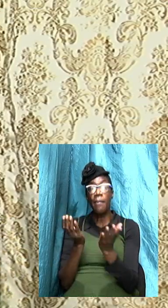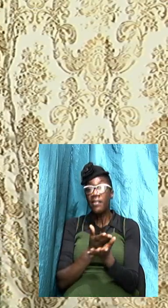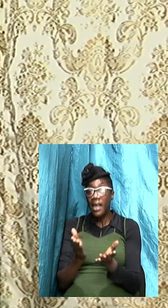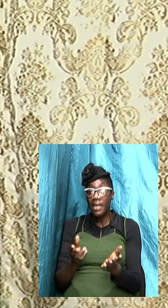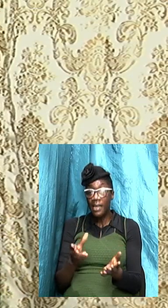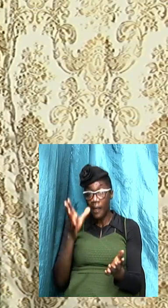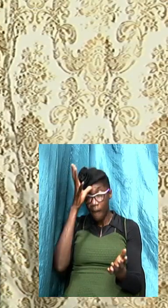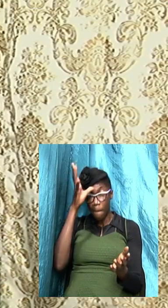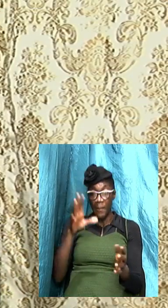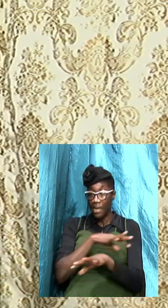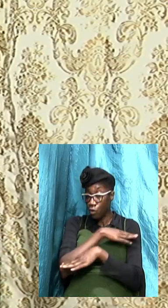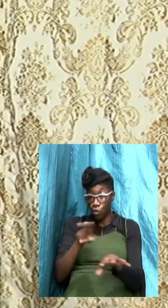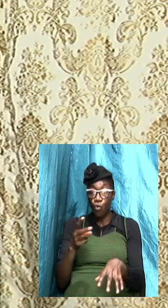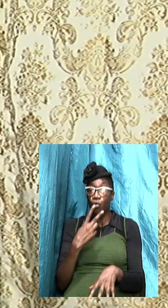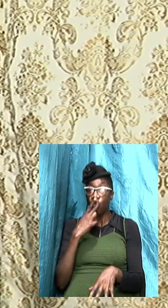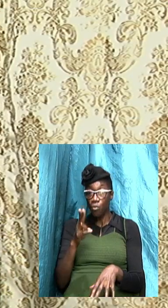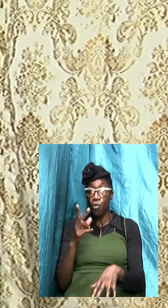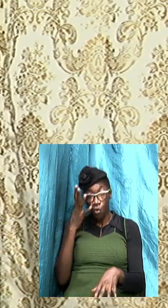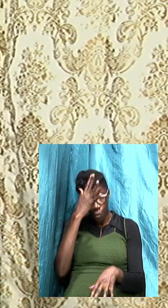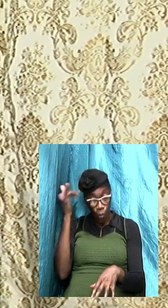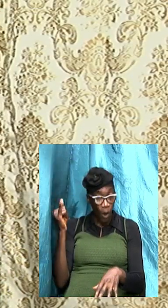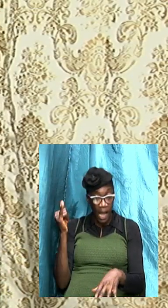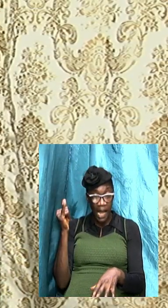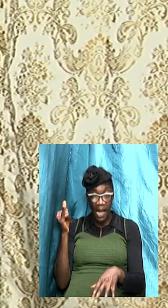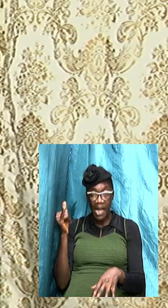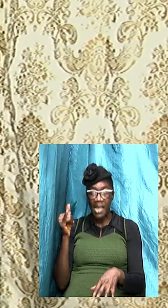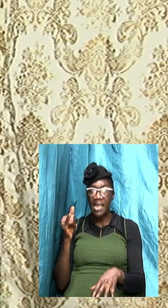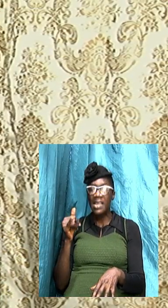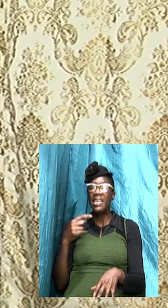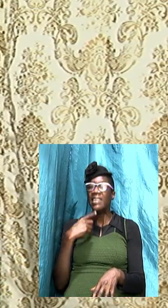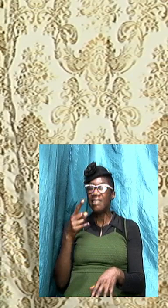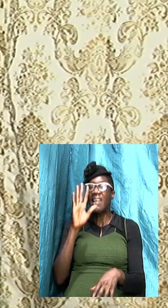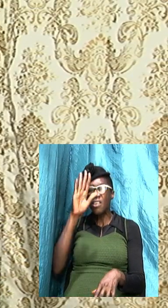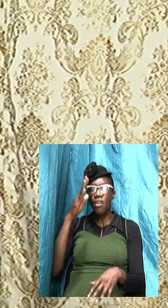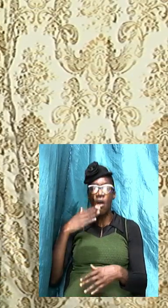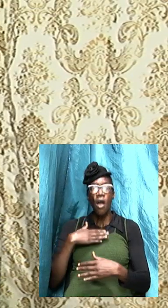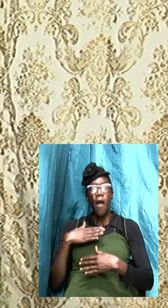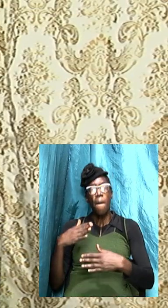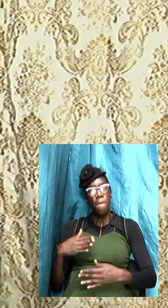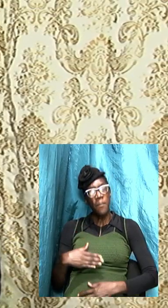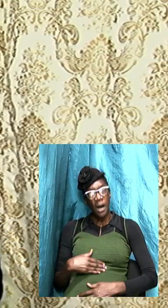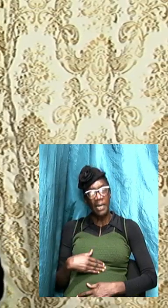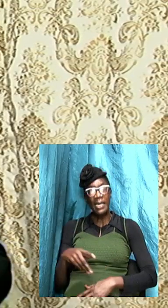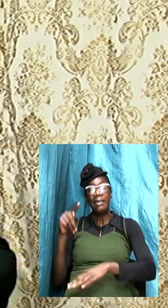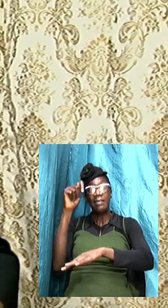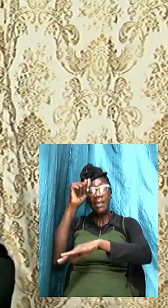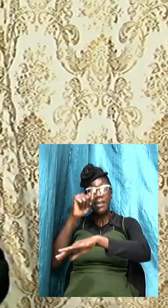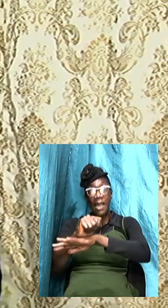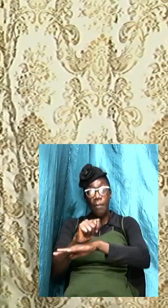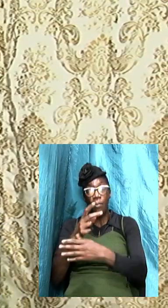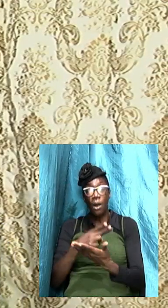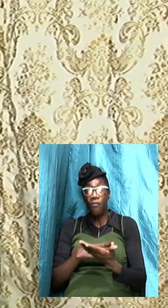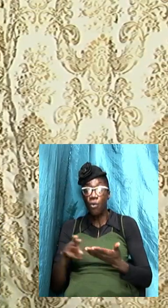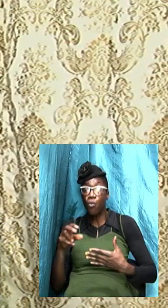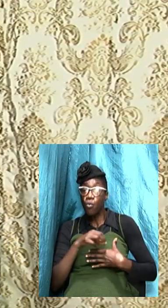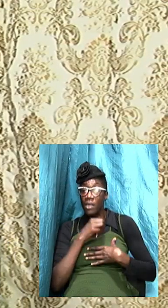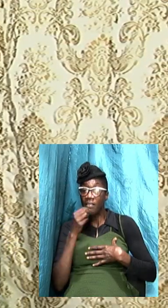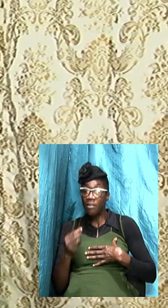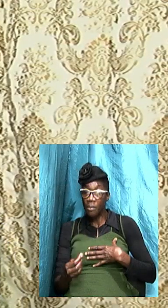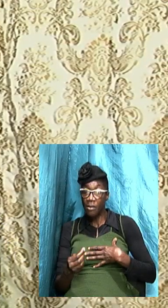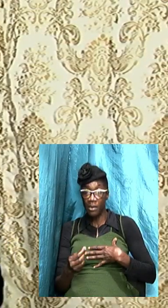should not smoke why the Bible says your body is the temple of the Holy Spirit